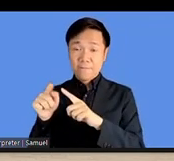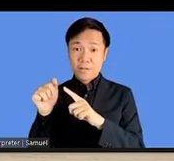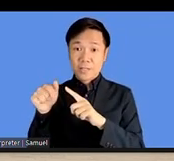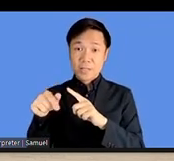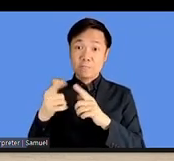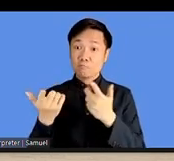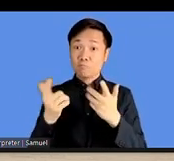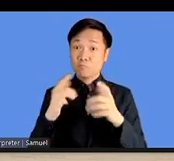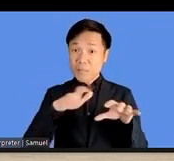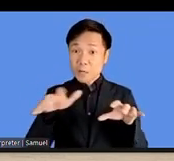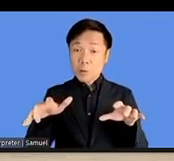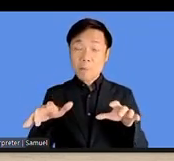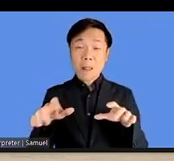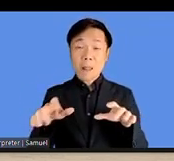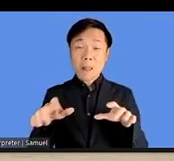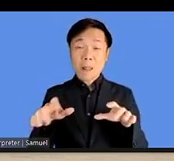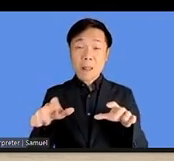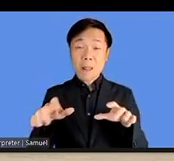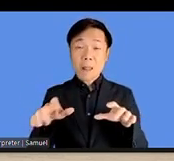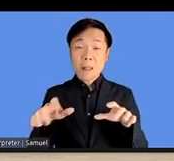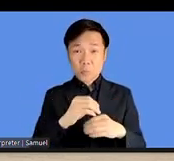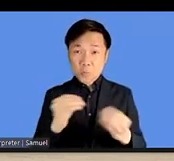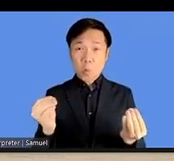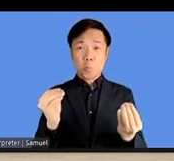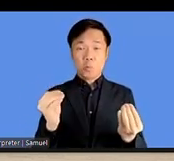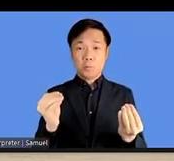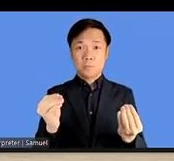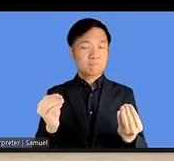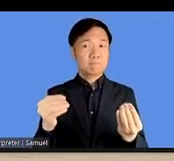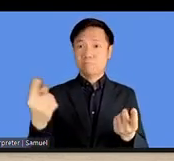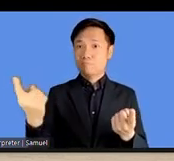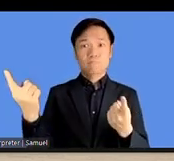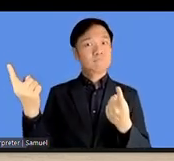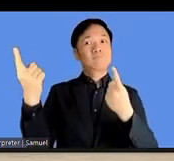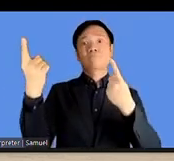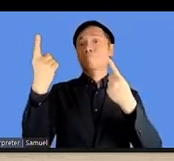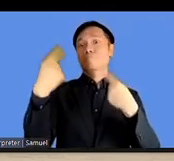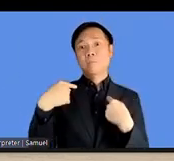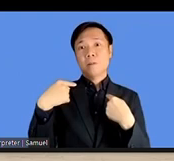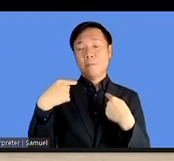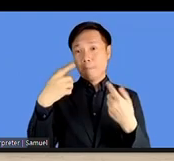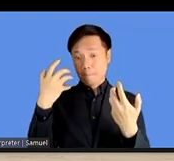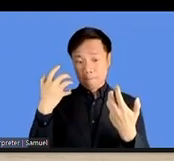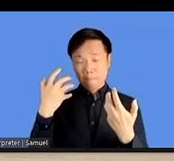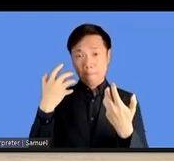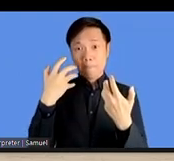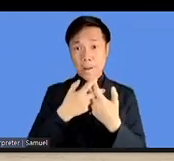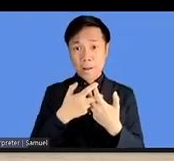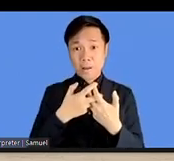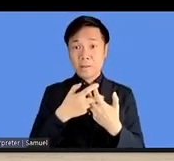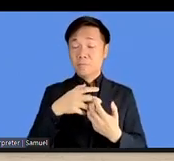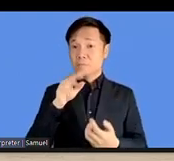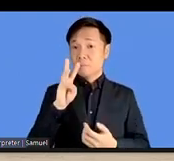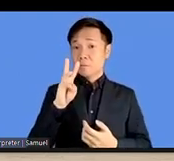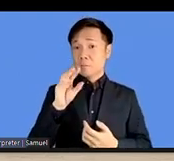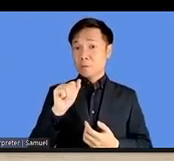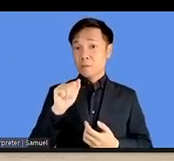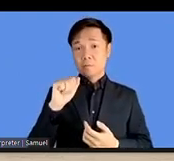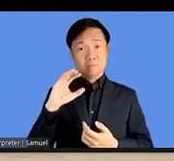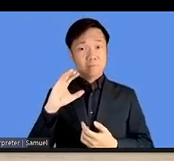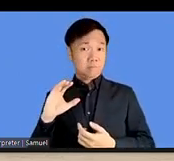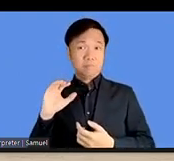not one of those 37, uh, fully complied with WCAG guidelines. And they were also